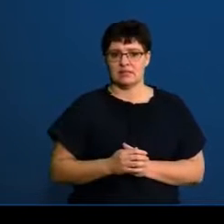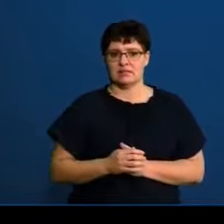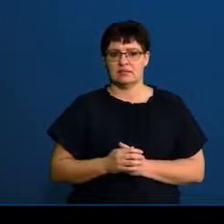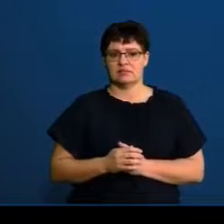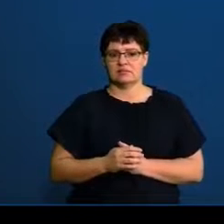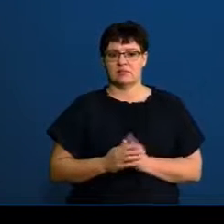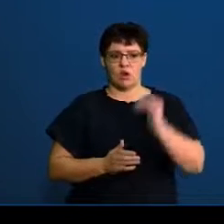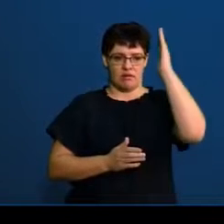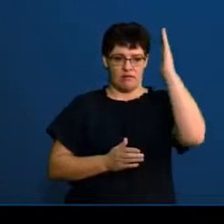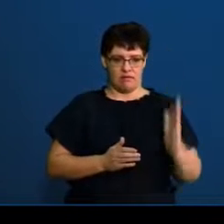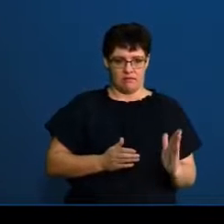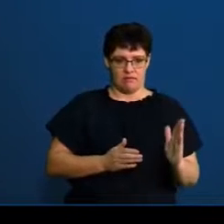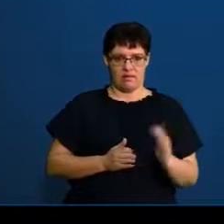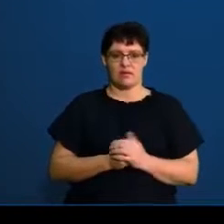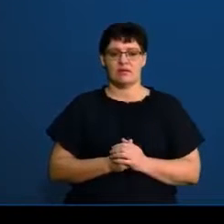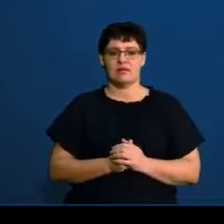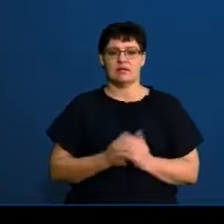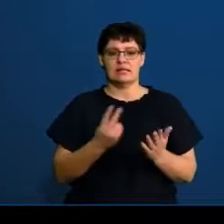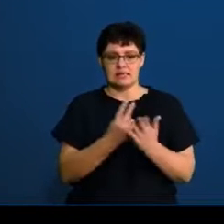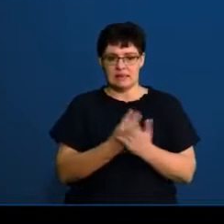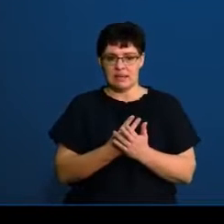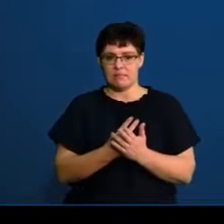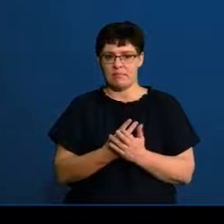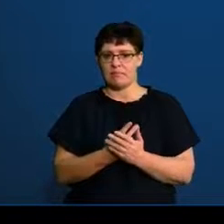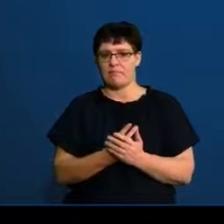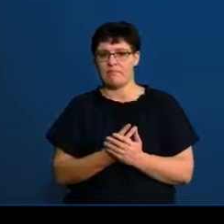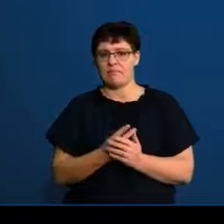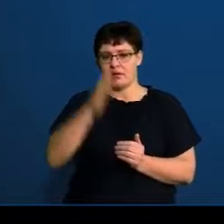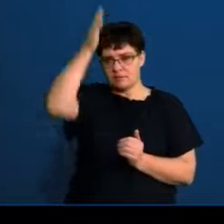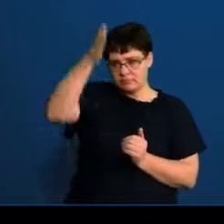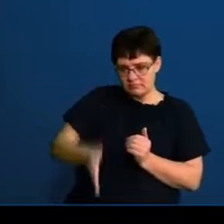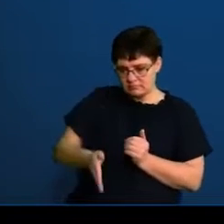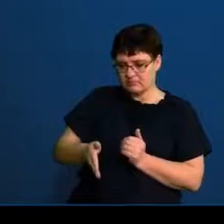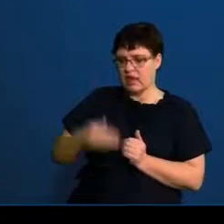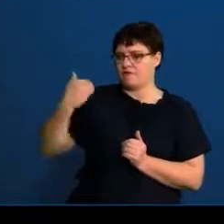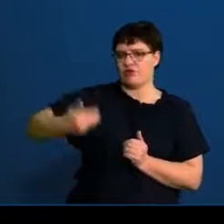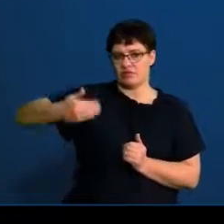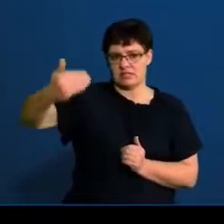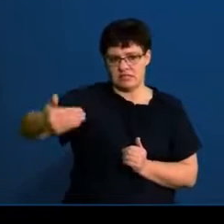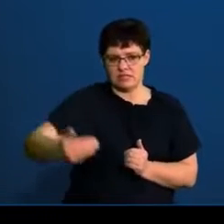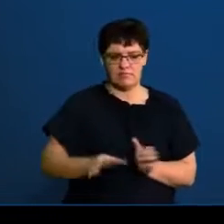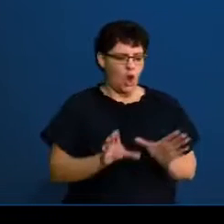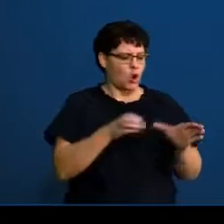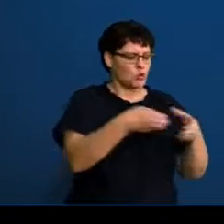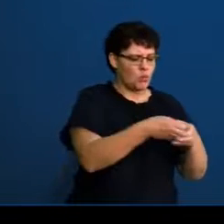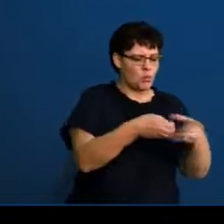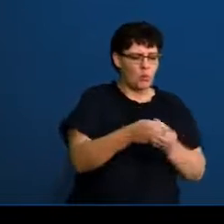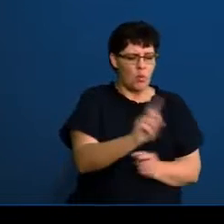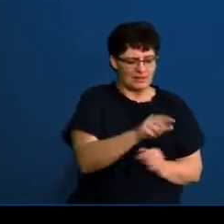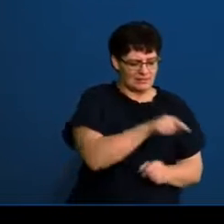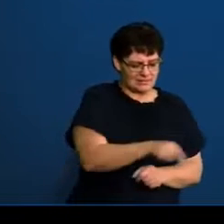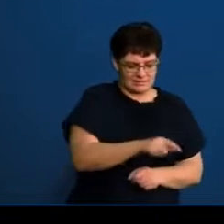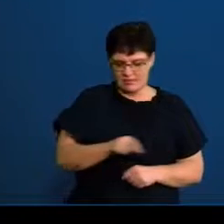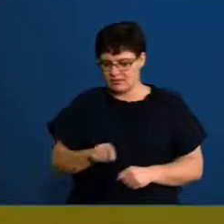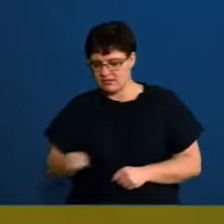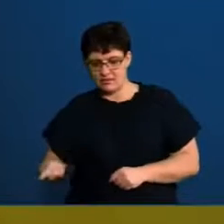axis and you've got your category down there. Not going to necessarily do it. Your bar